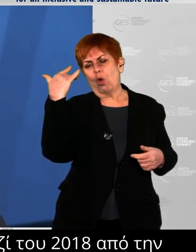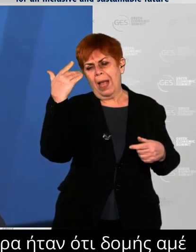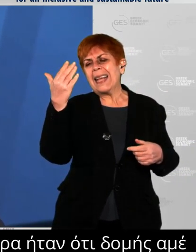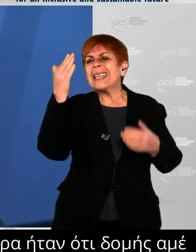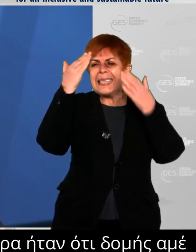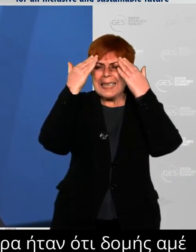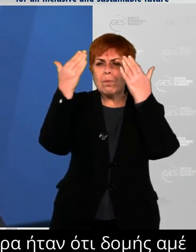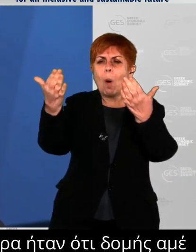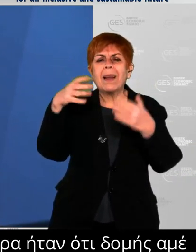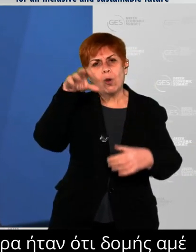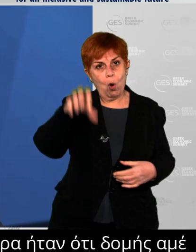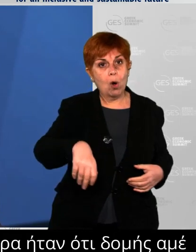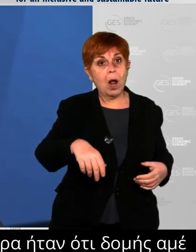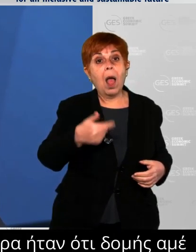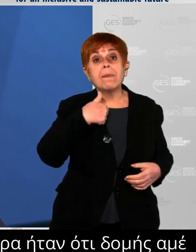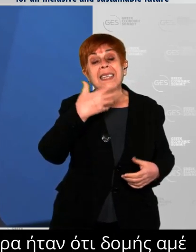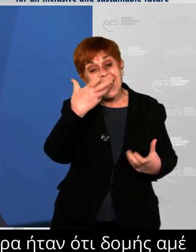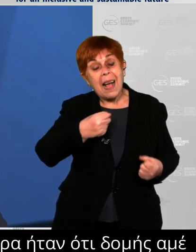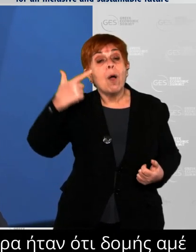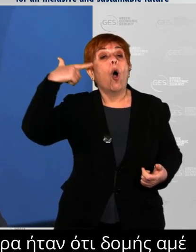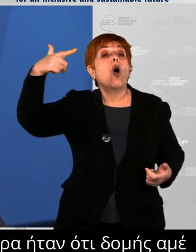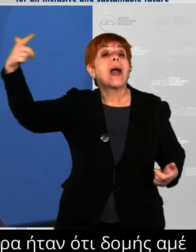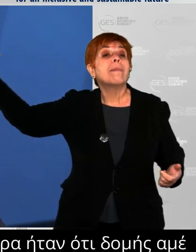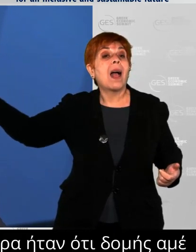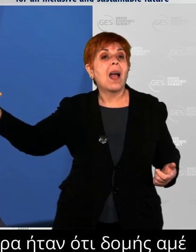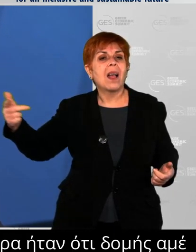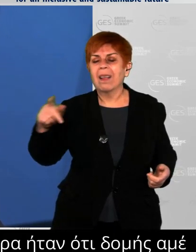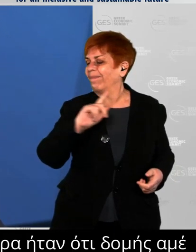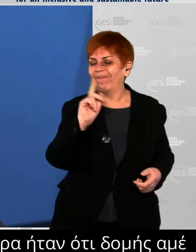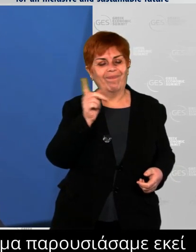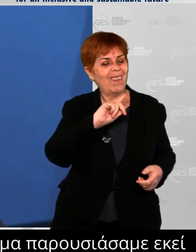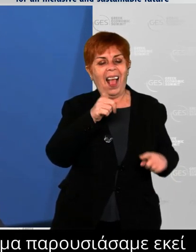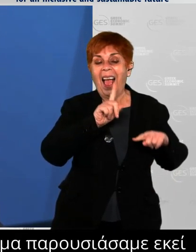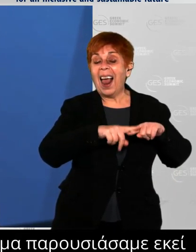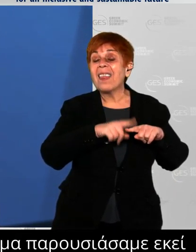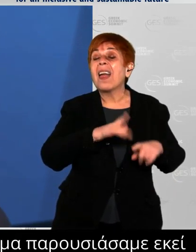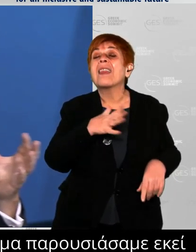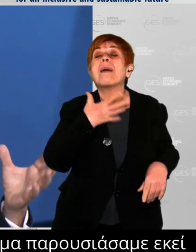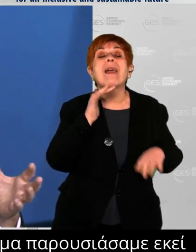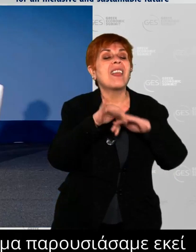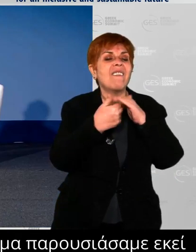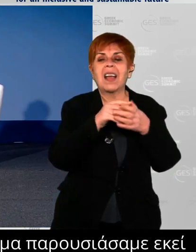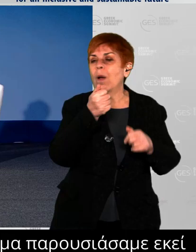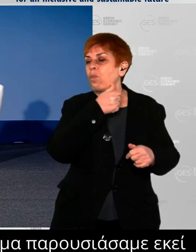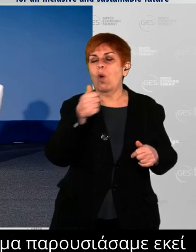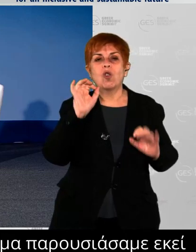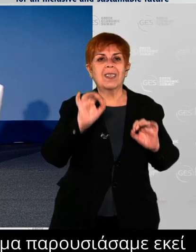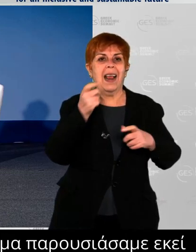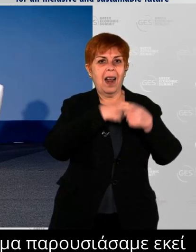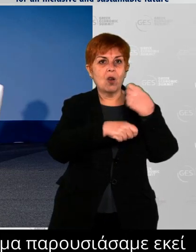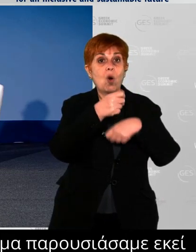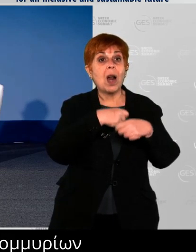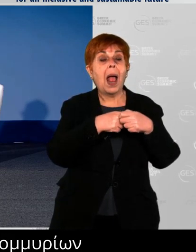being viewed not just as a market of 11 million consumers, but as a gateway to a much wider